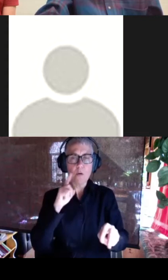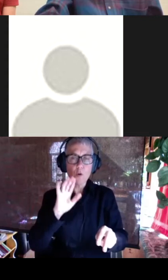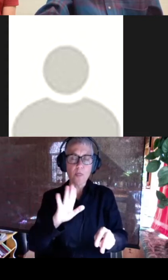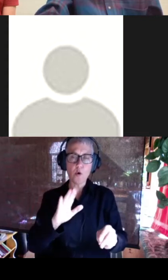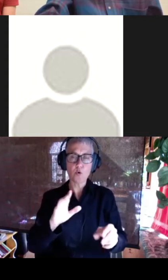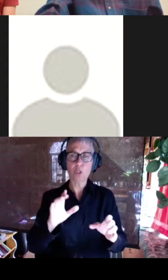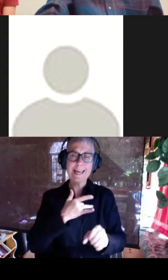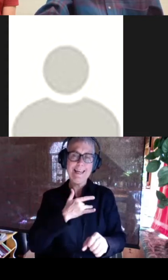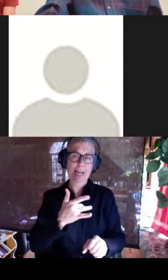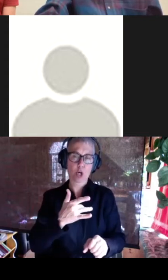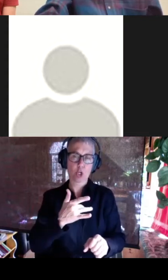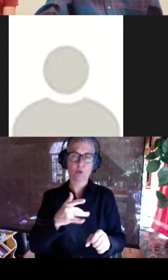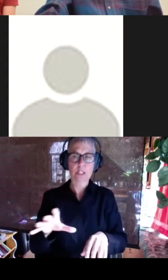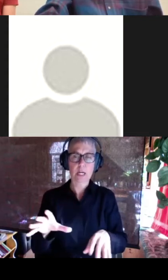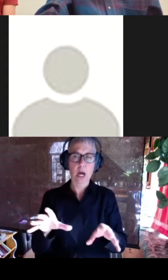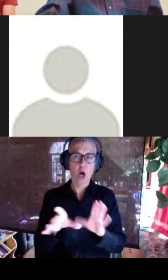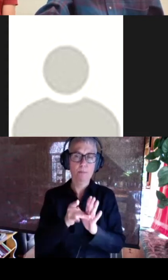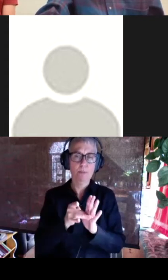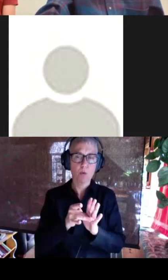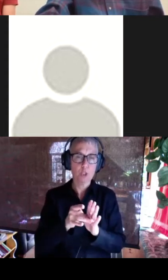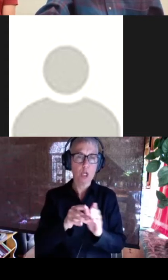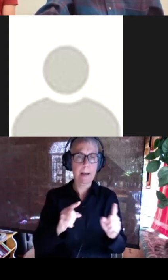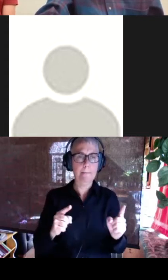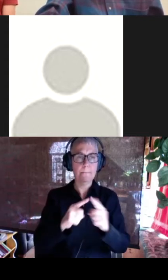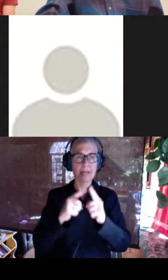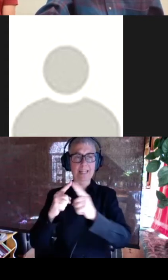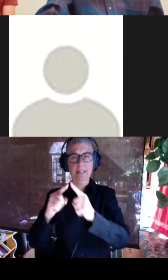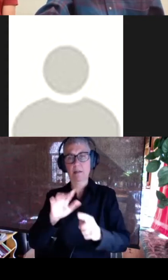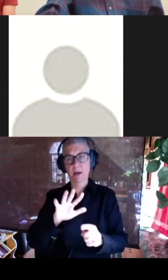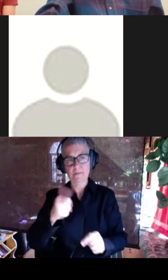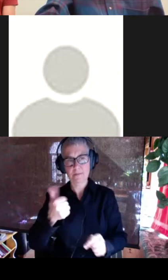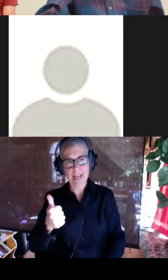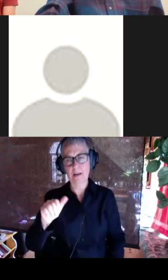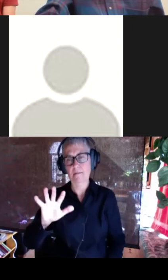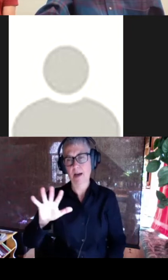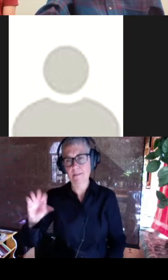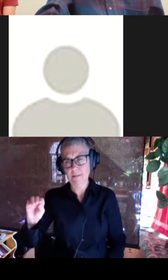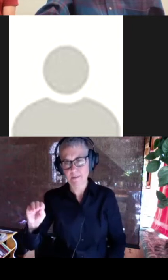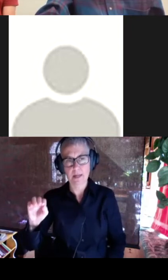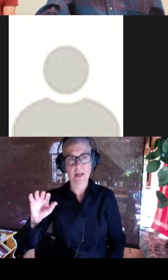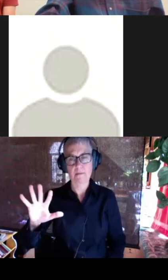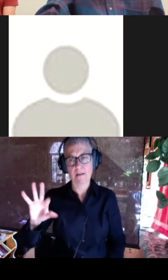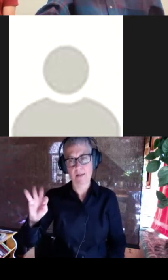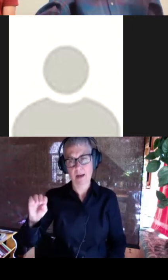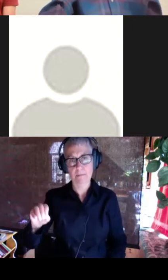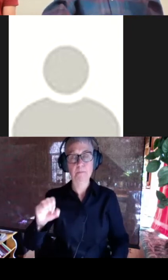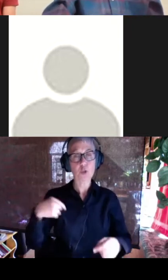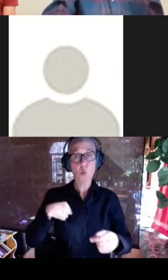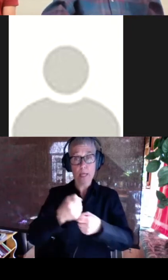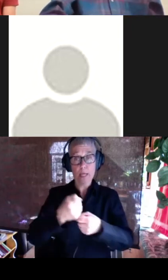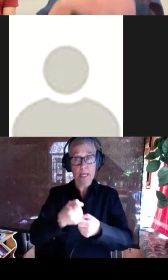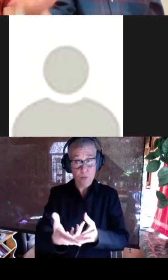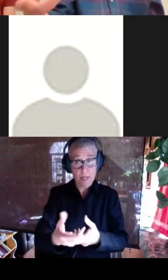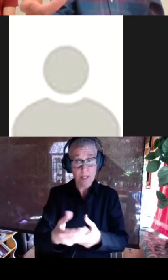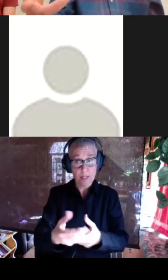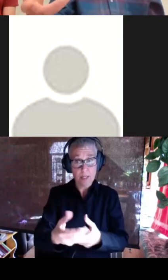at uh 510 550 and 590 nanometers and so when we expressed and purified these